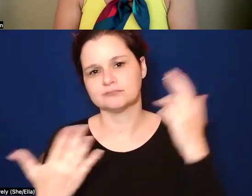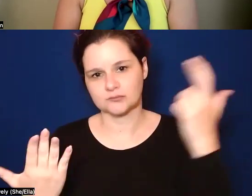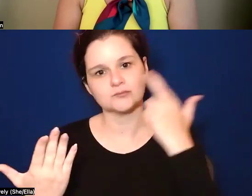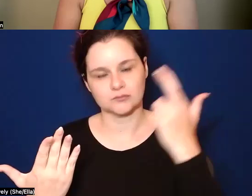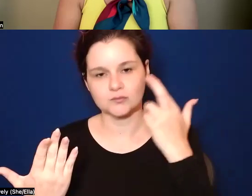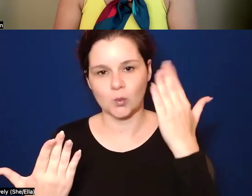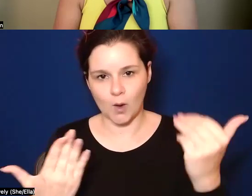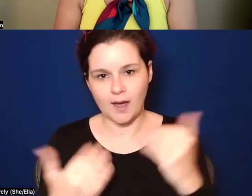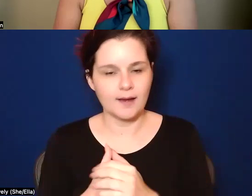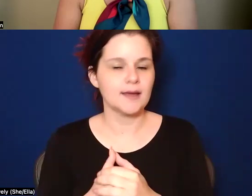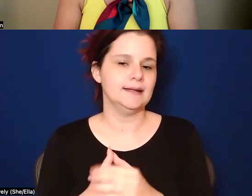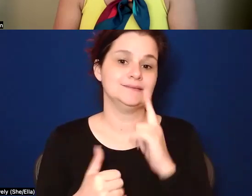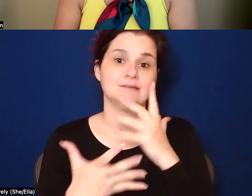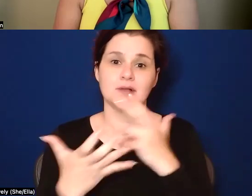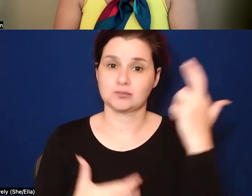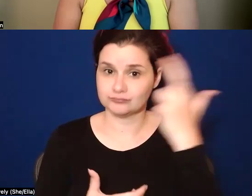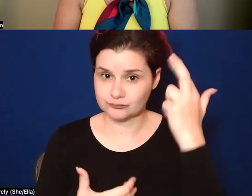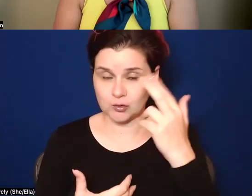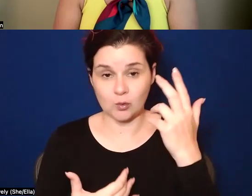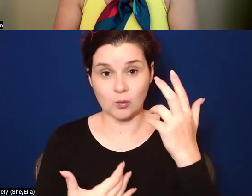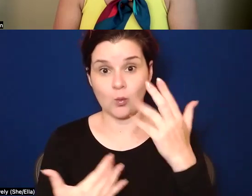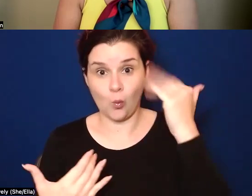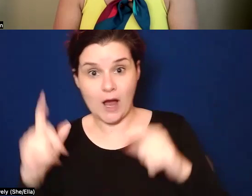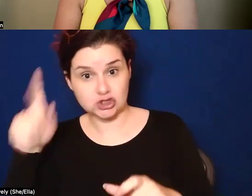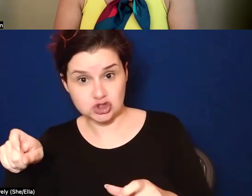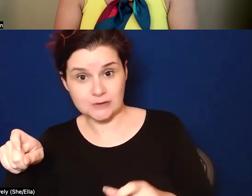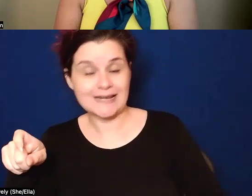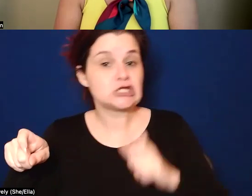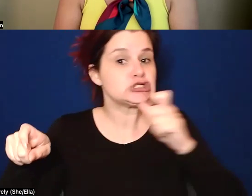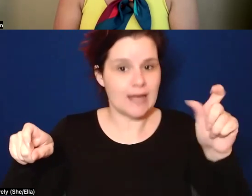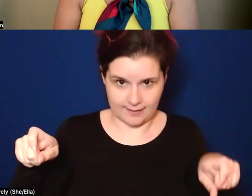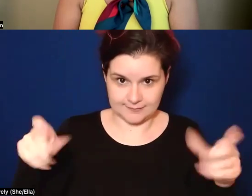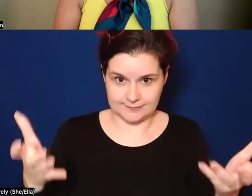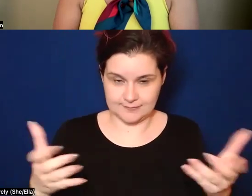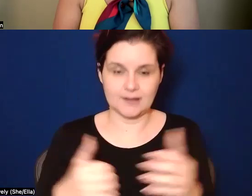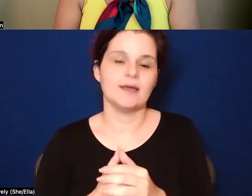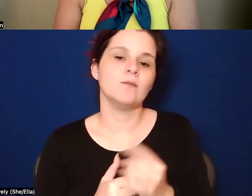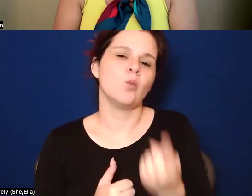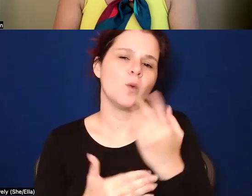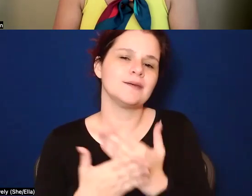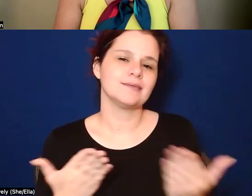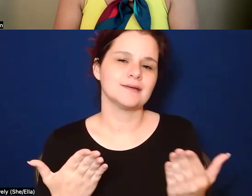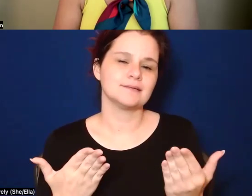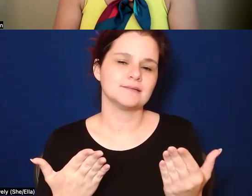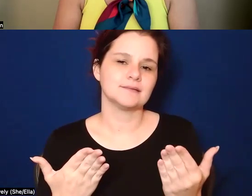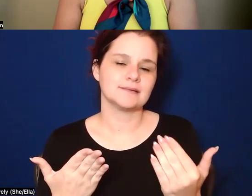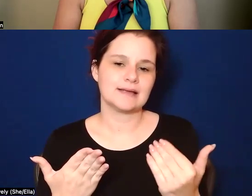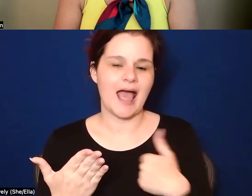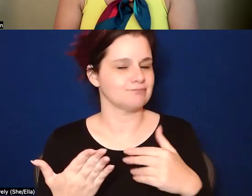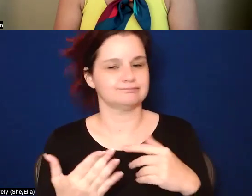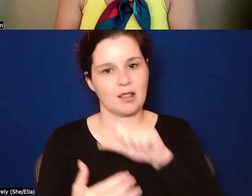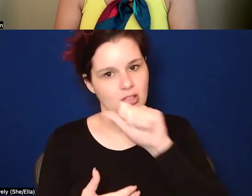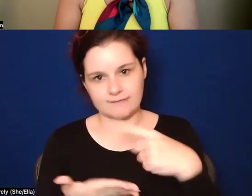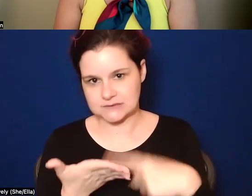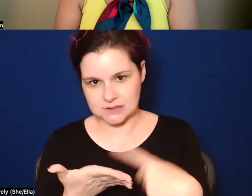should do it. And there's a lot of reasons why we shouldn't, which we've heard, right? Um, but one of the things that I, I love these conversations